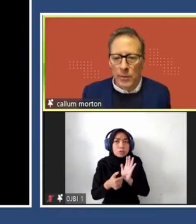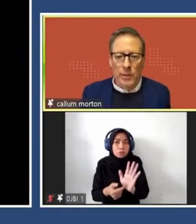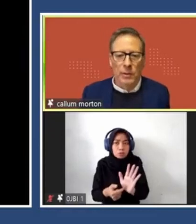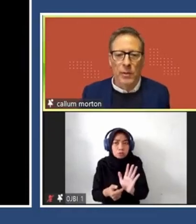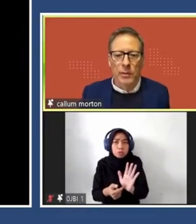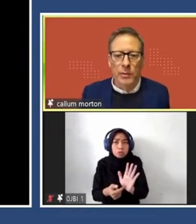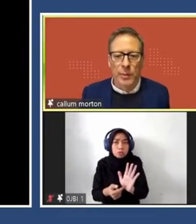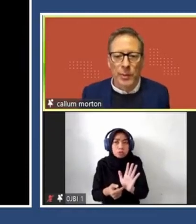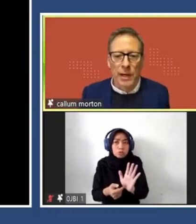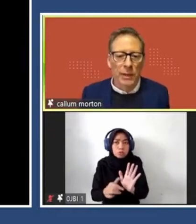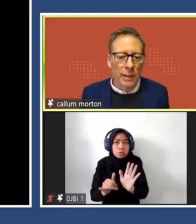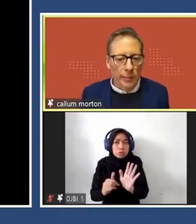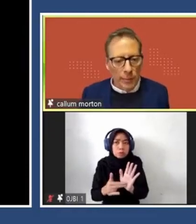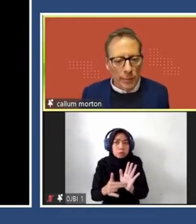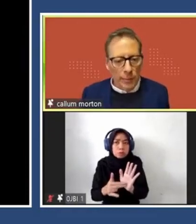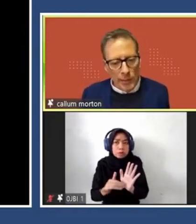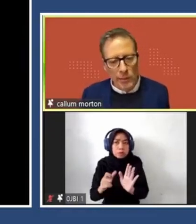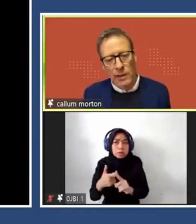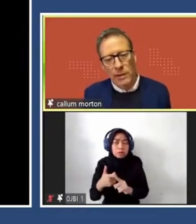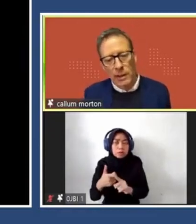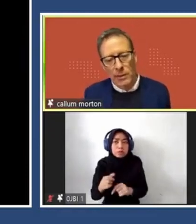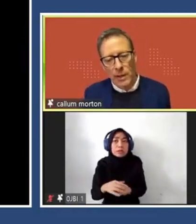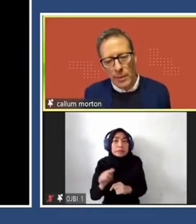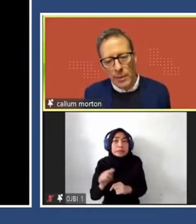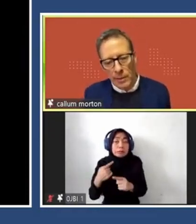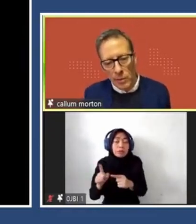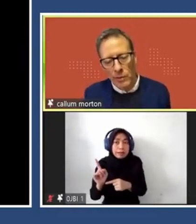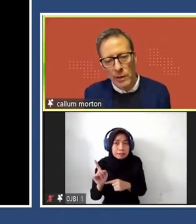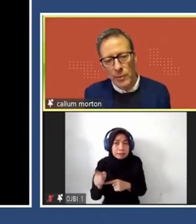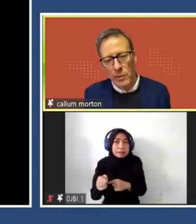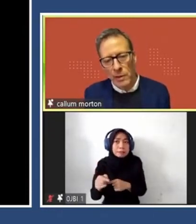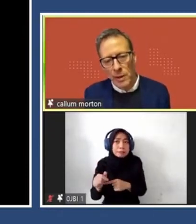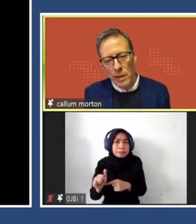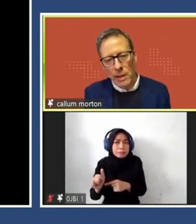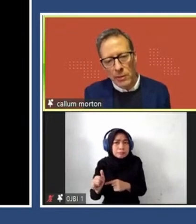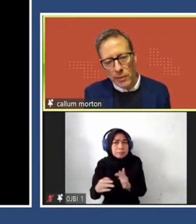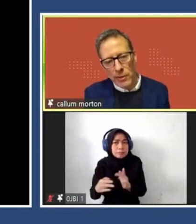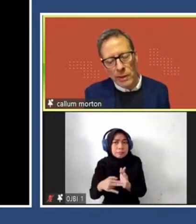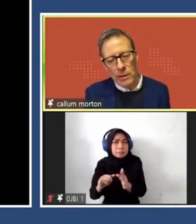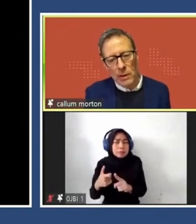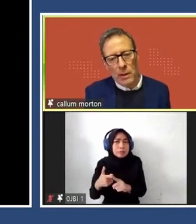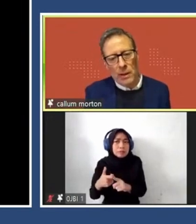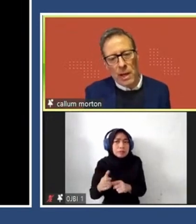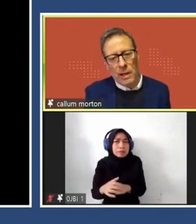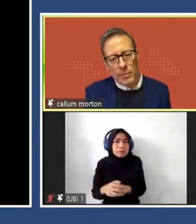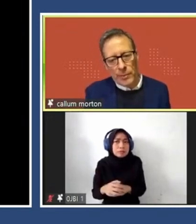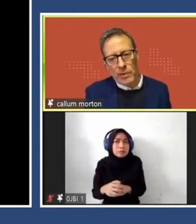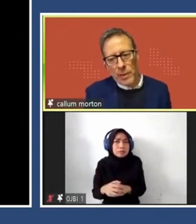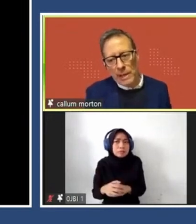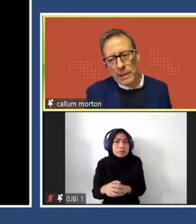Nick works, won't go on to. But we're currently, because Nick came in and worked on these projects, he also then